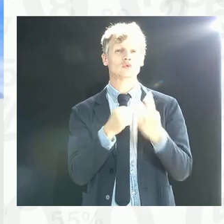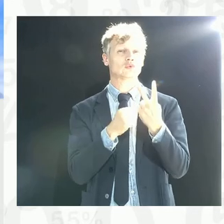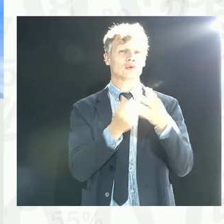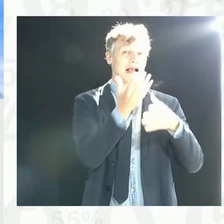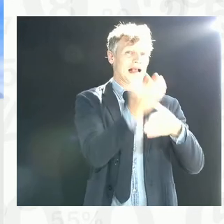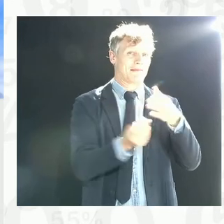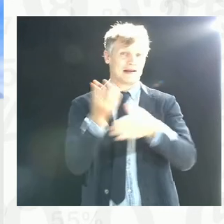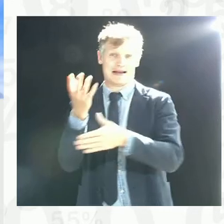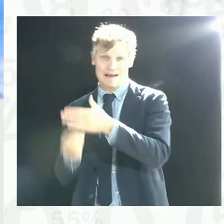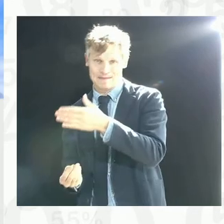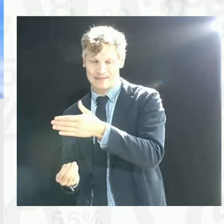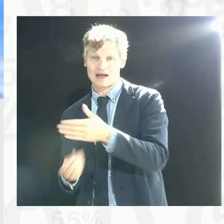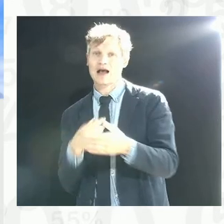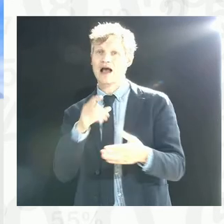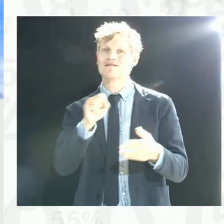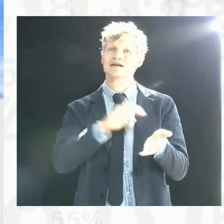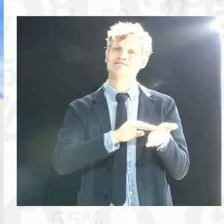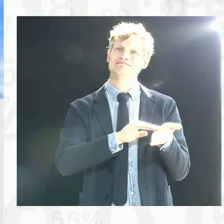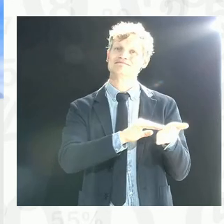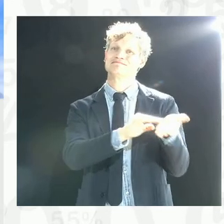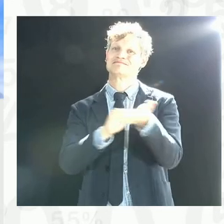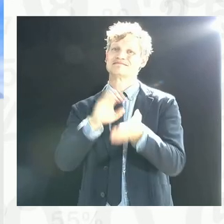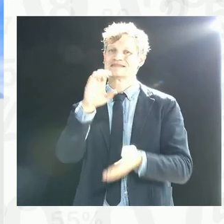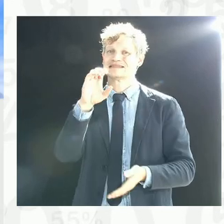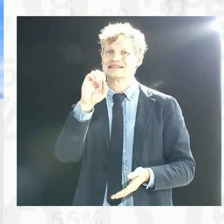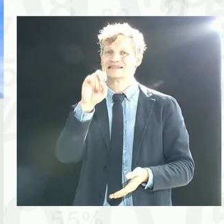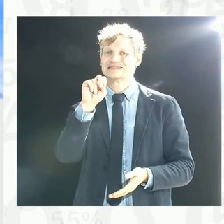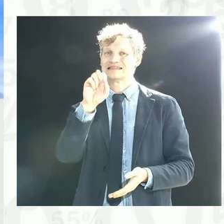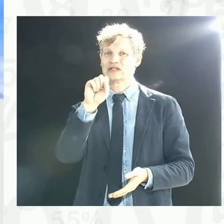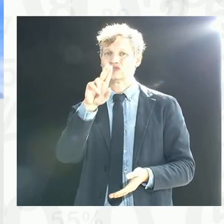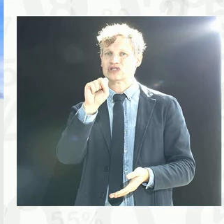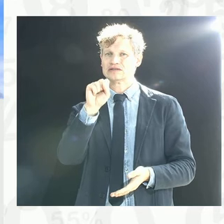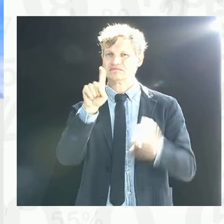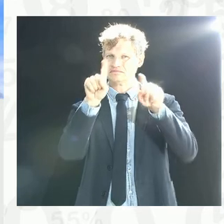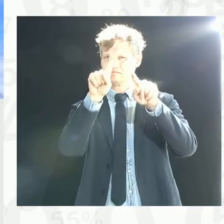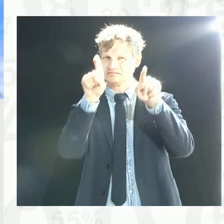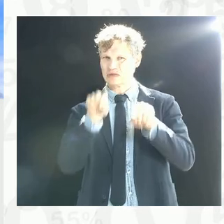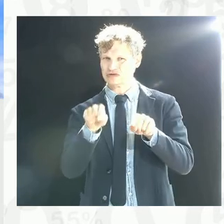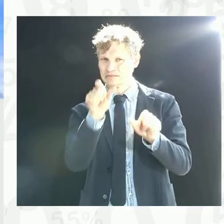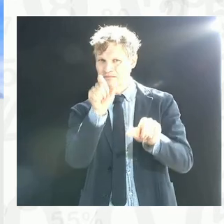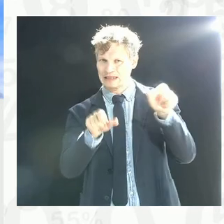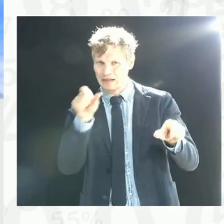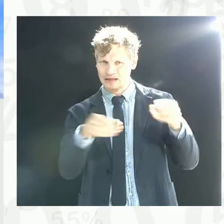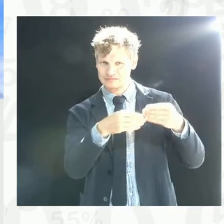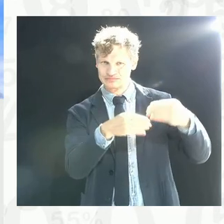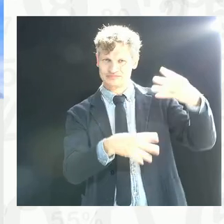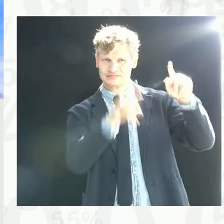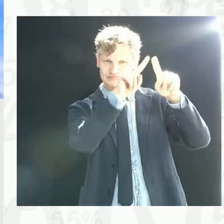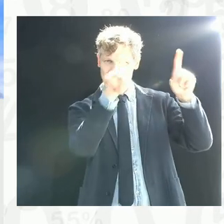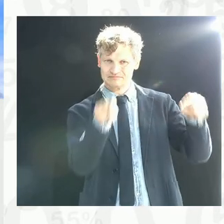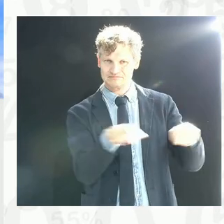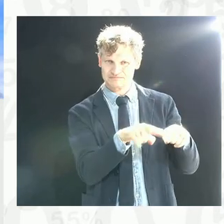and Statistics Act 1955 and the Agricultural Statistics Act 1964. Basically a more